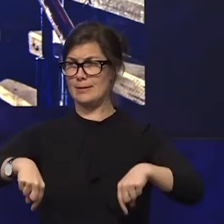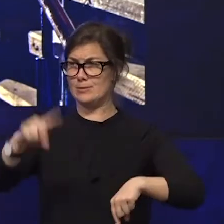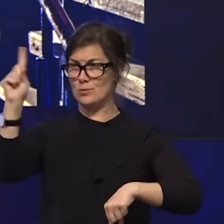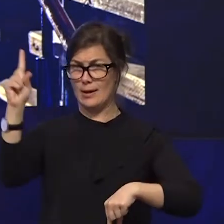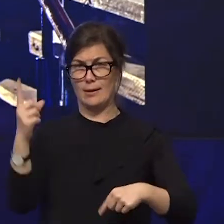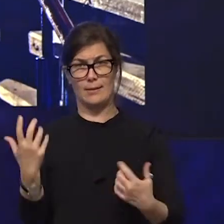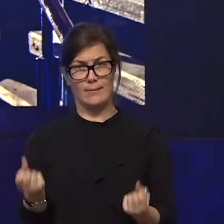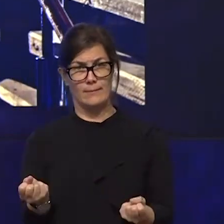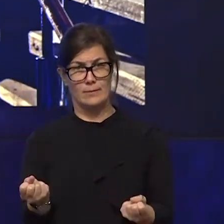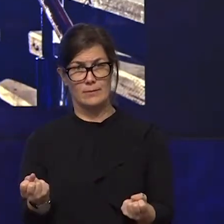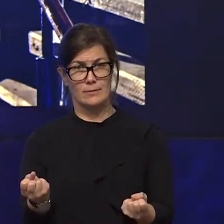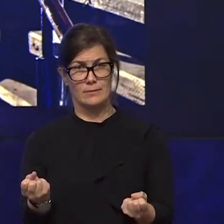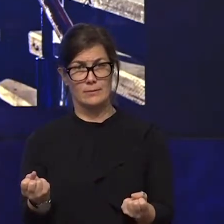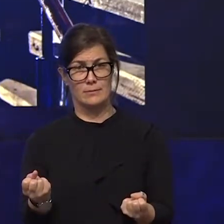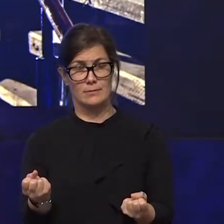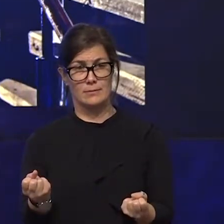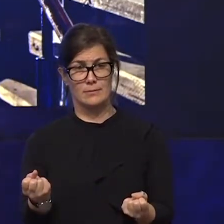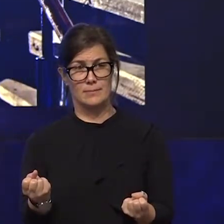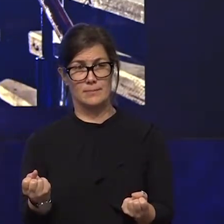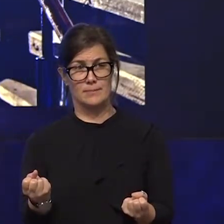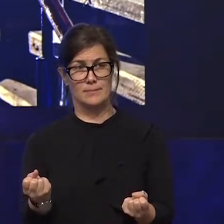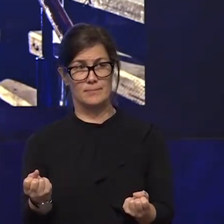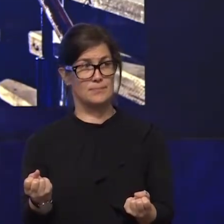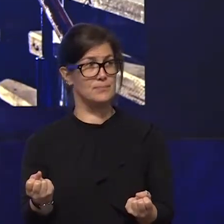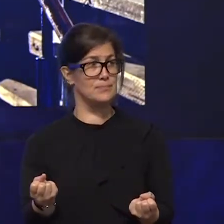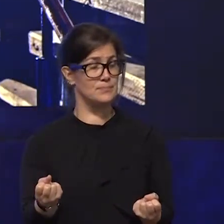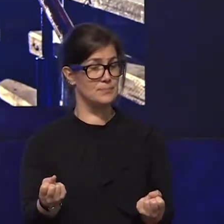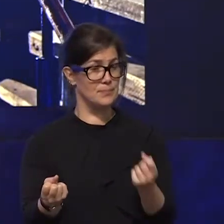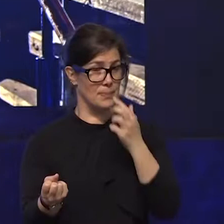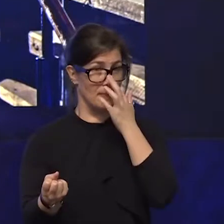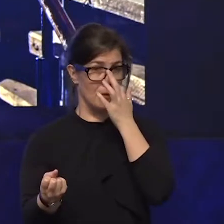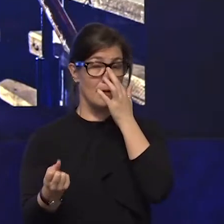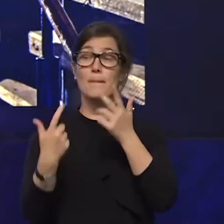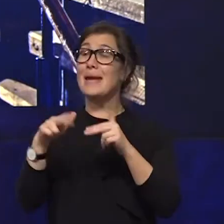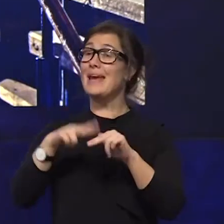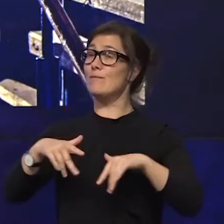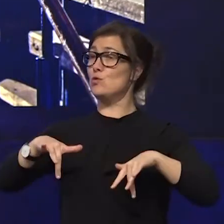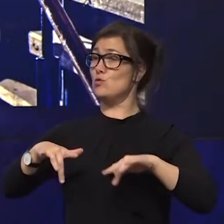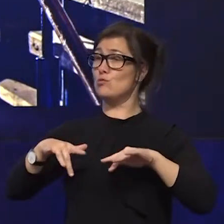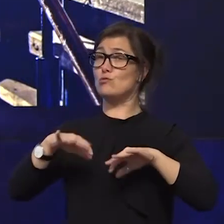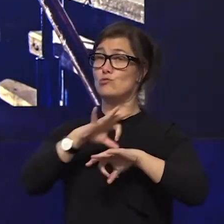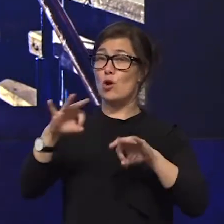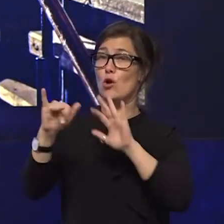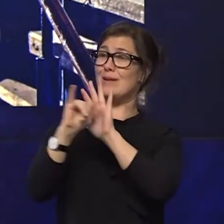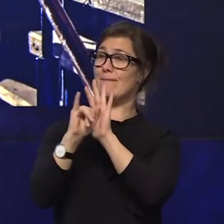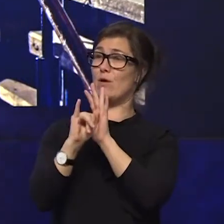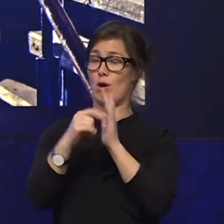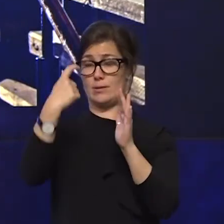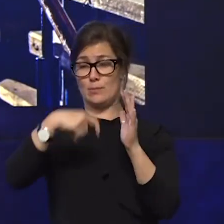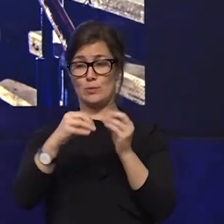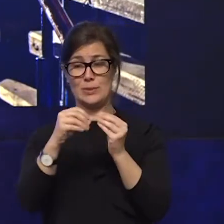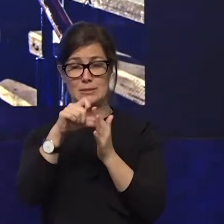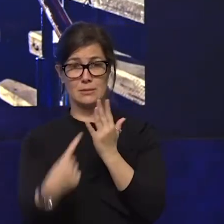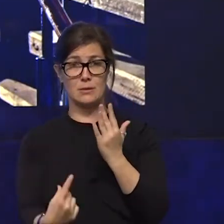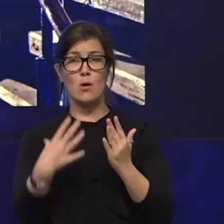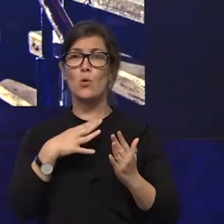for those of you who do not identify as a person with disability i would ask you to reflect